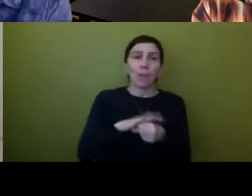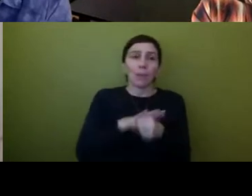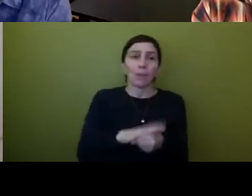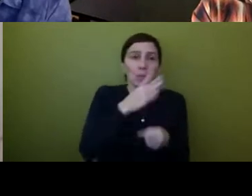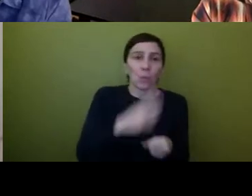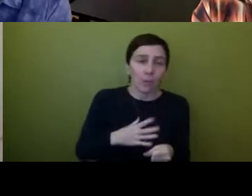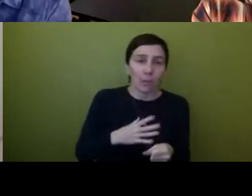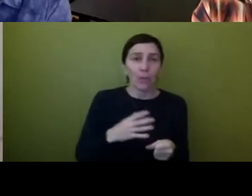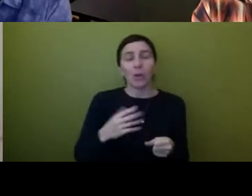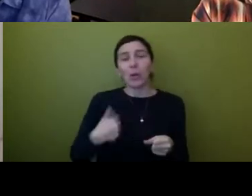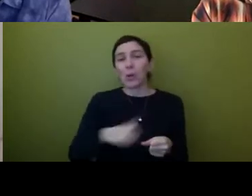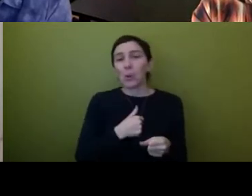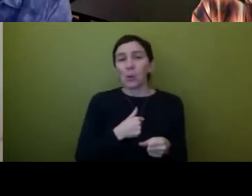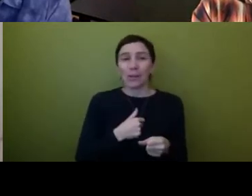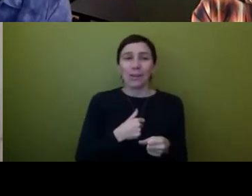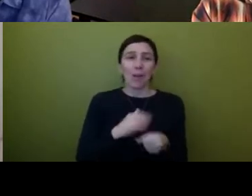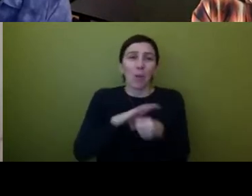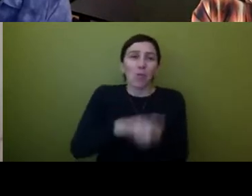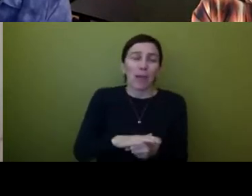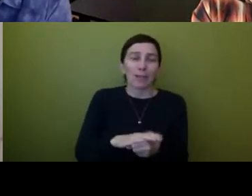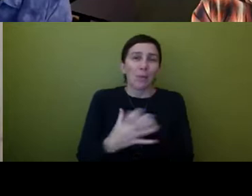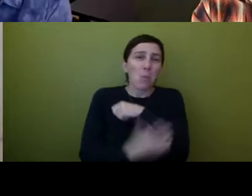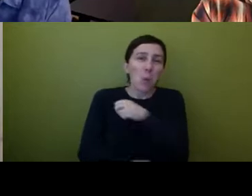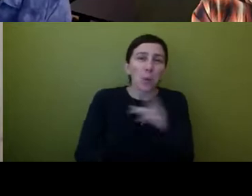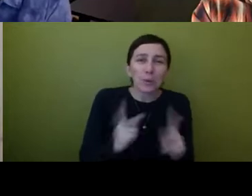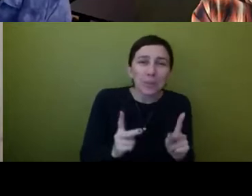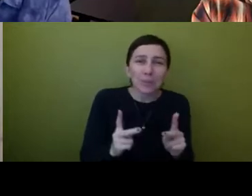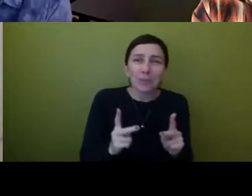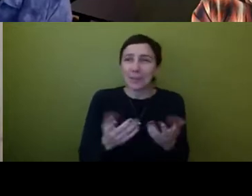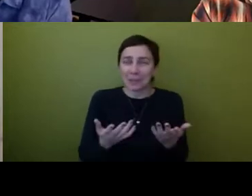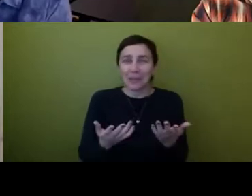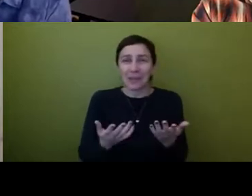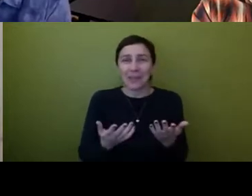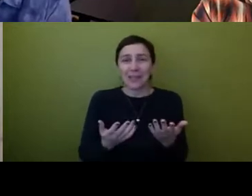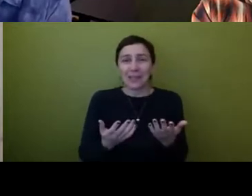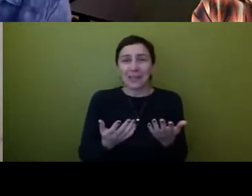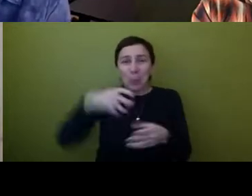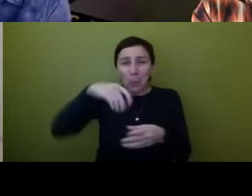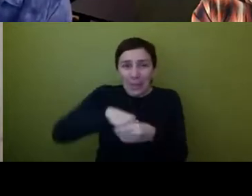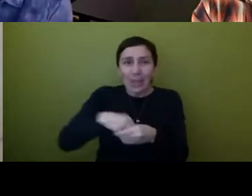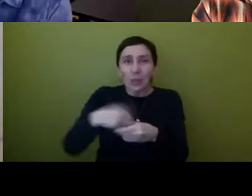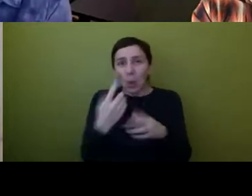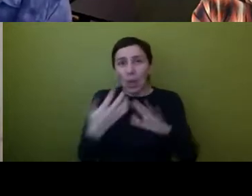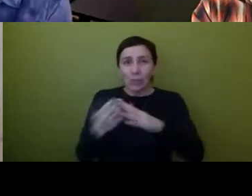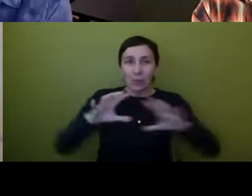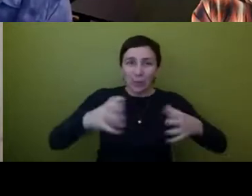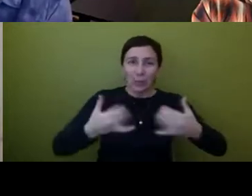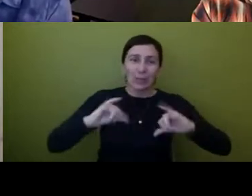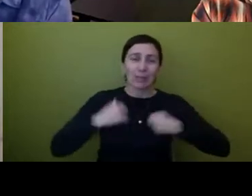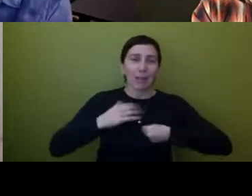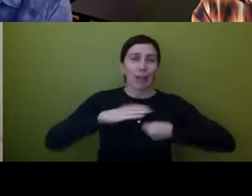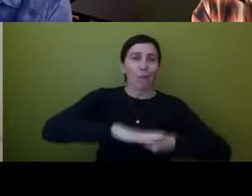oppression like these things all play roles and how we function within within within communities and cross communities um